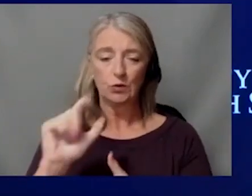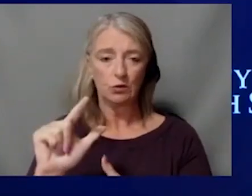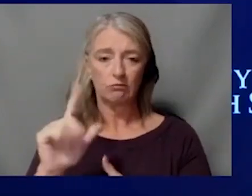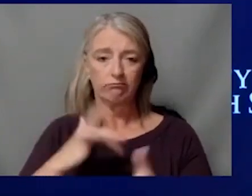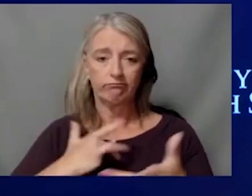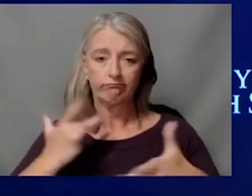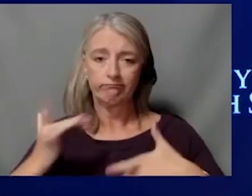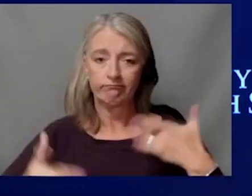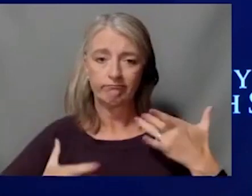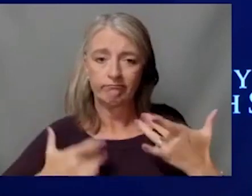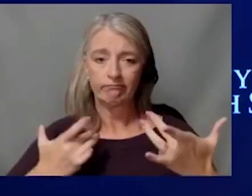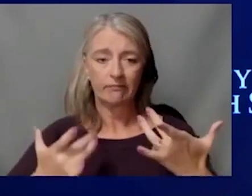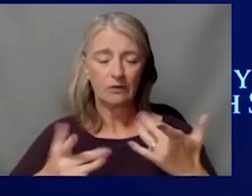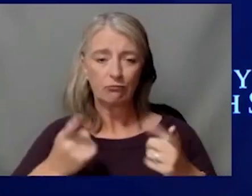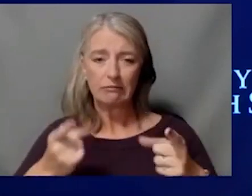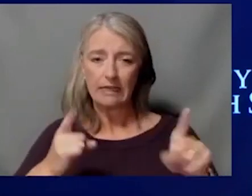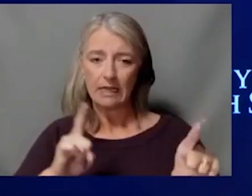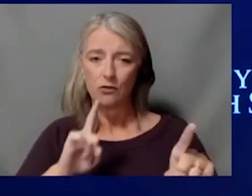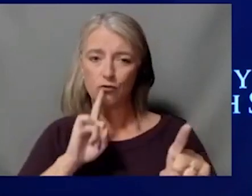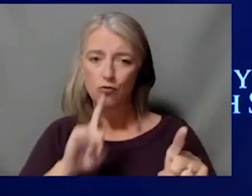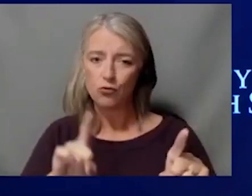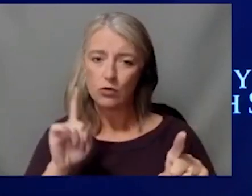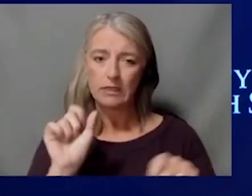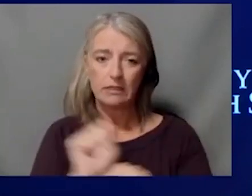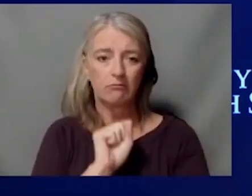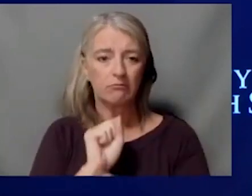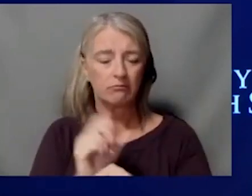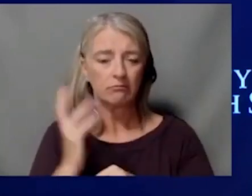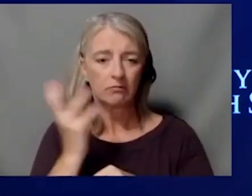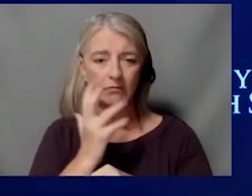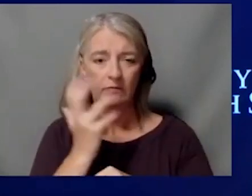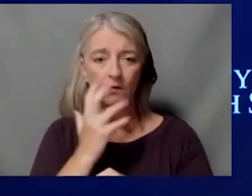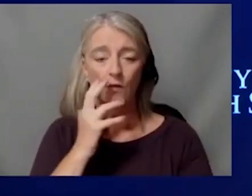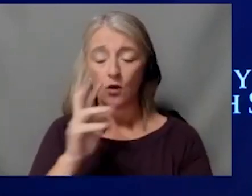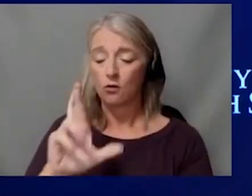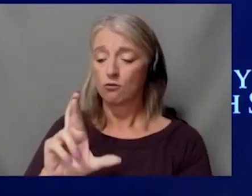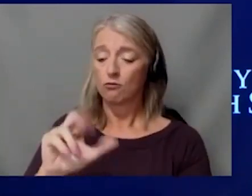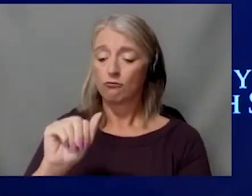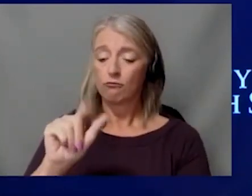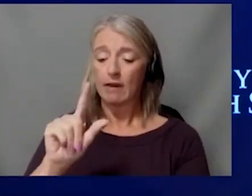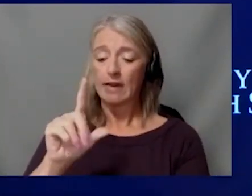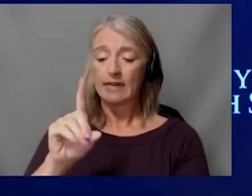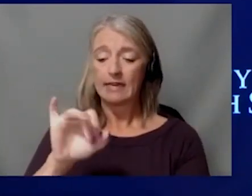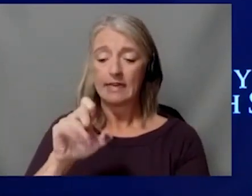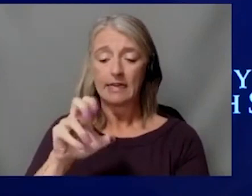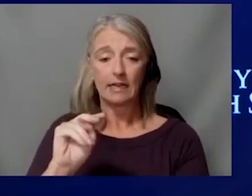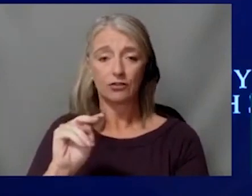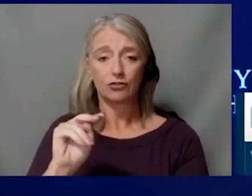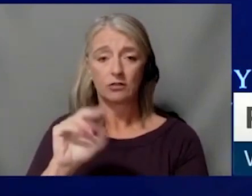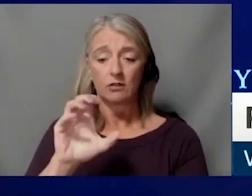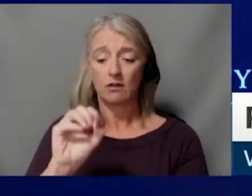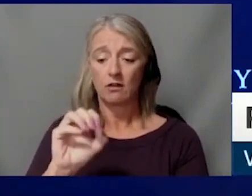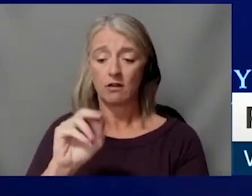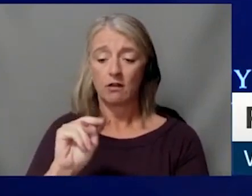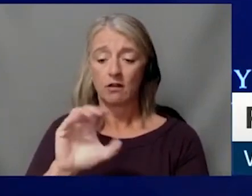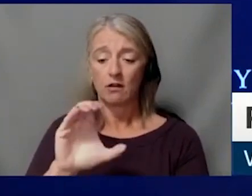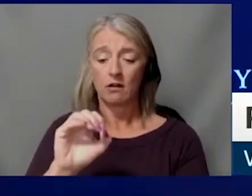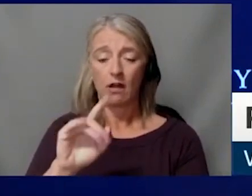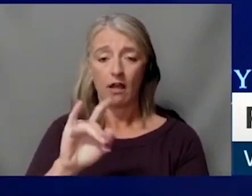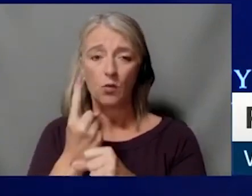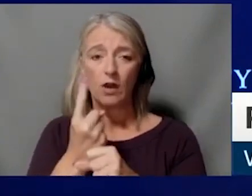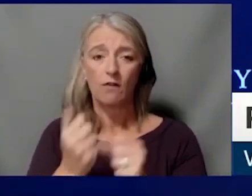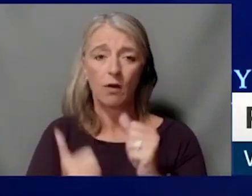oncology. And radiation oncology for many decades has proven to be, you know, one of our most